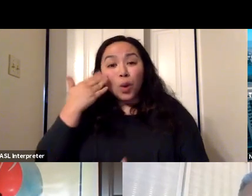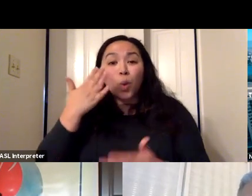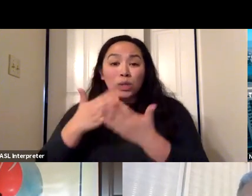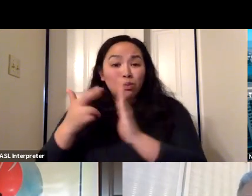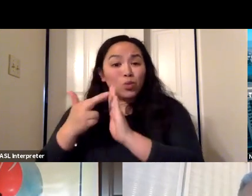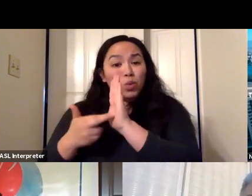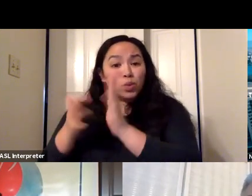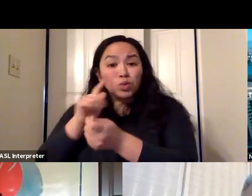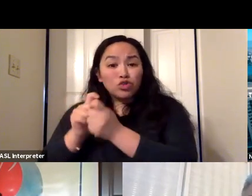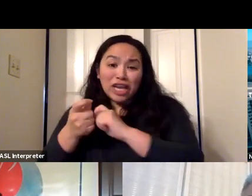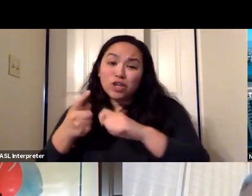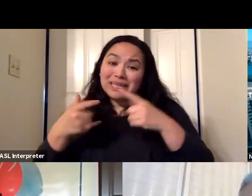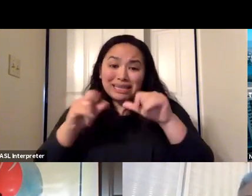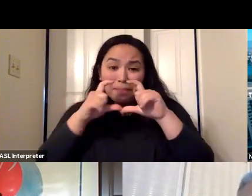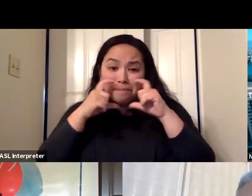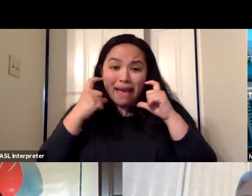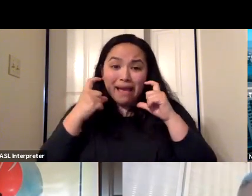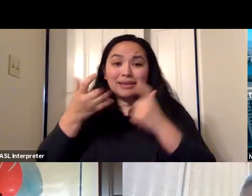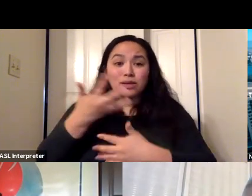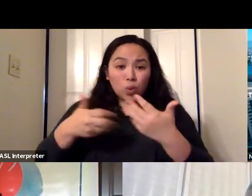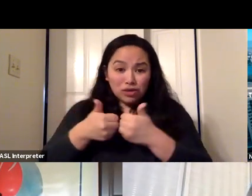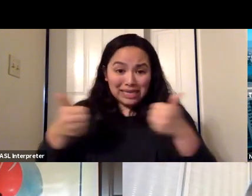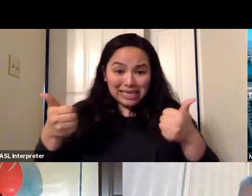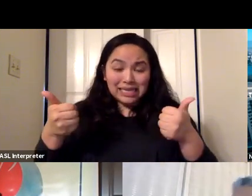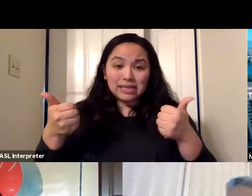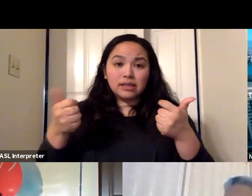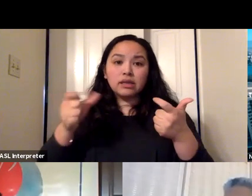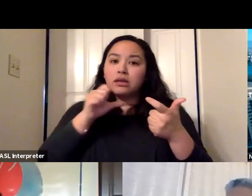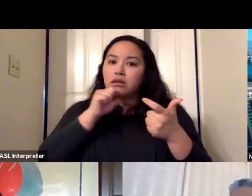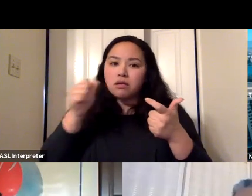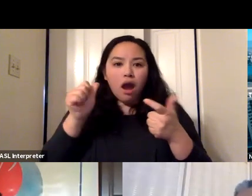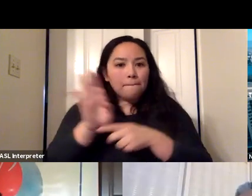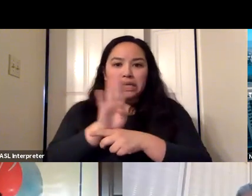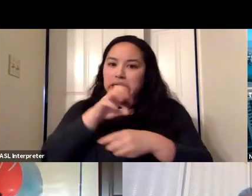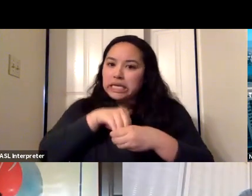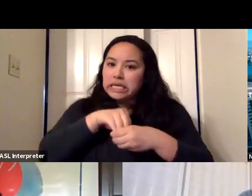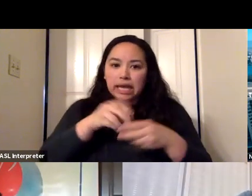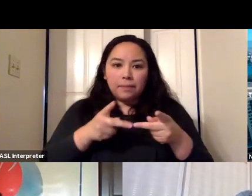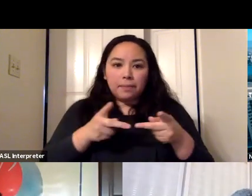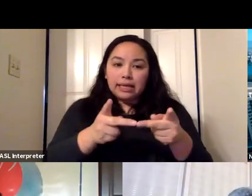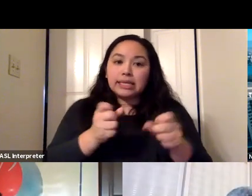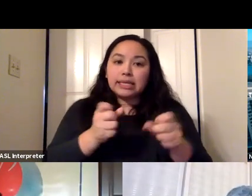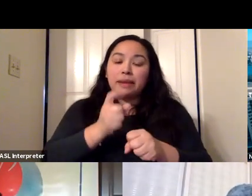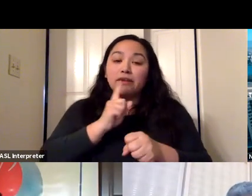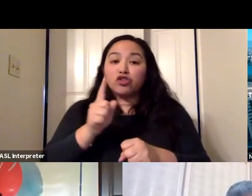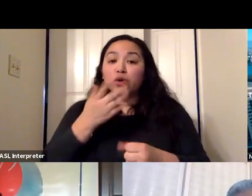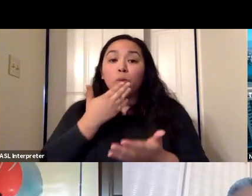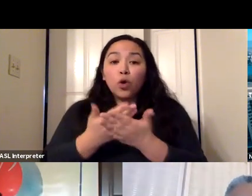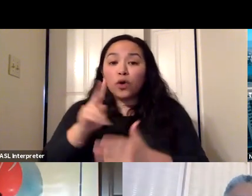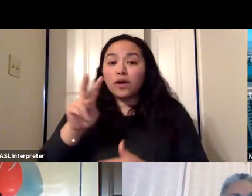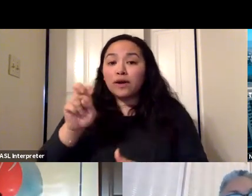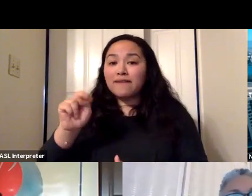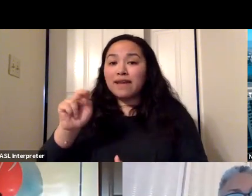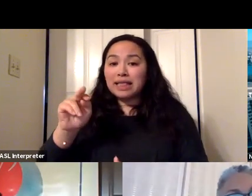mindful of that masking, the distancing, avoiding crowded indoor spaces, ensuring your spaces are ventilated. If you can do it